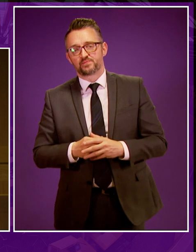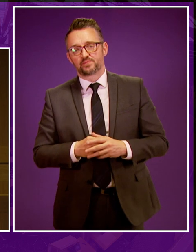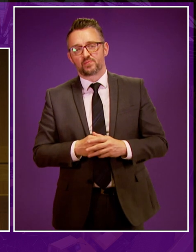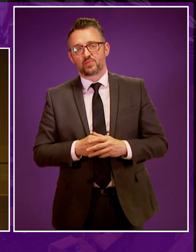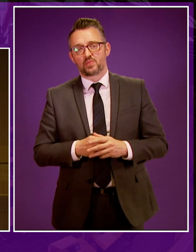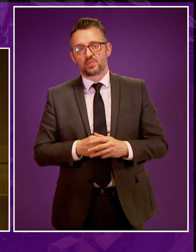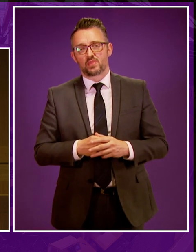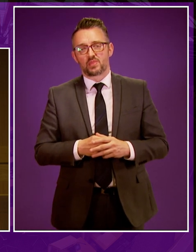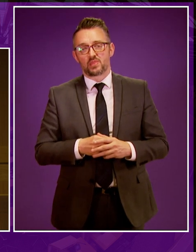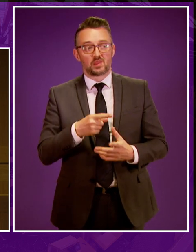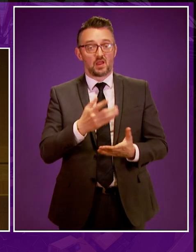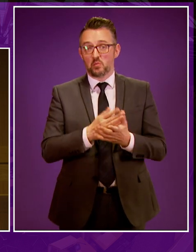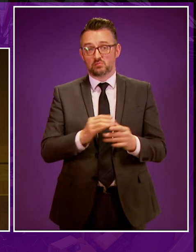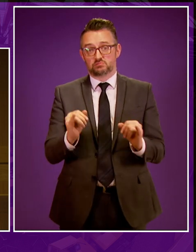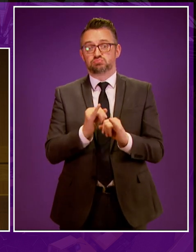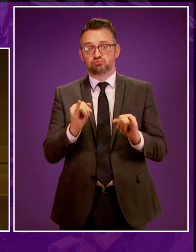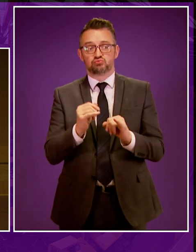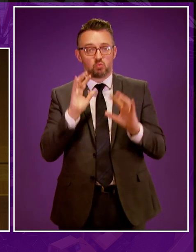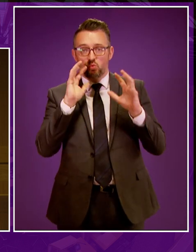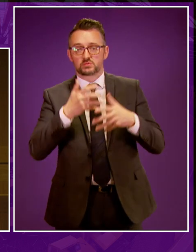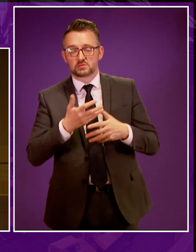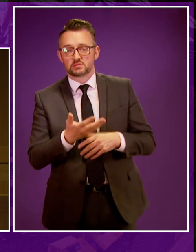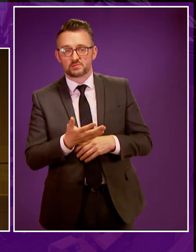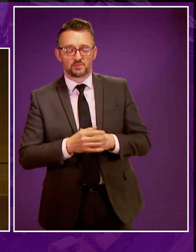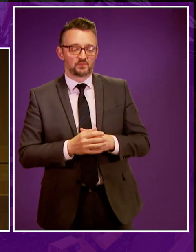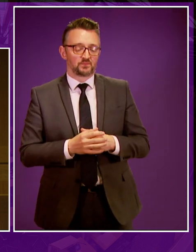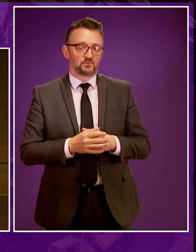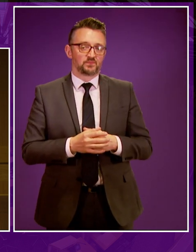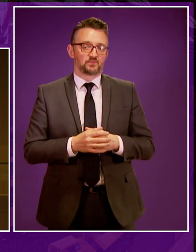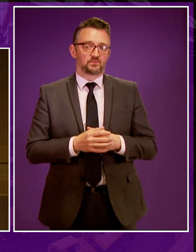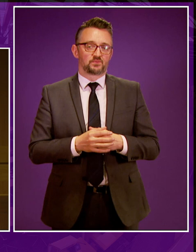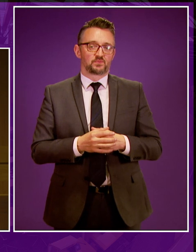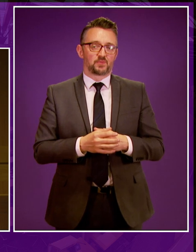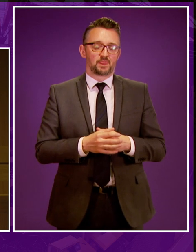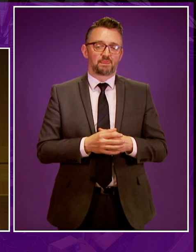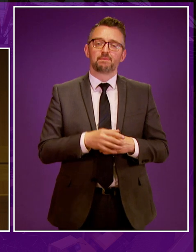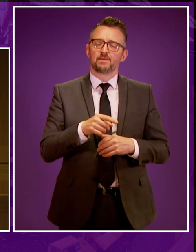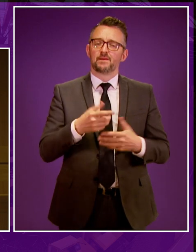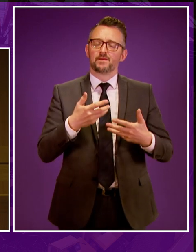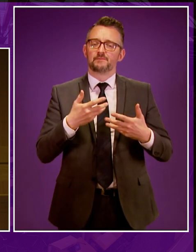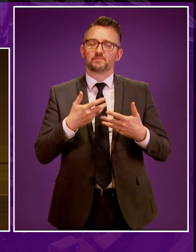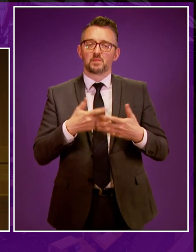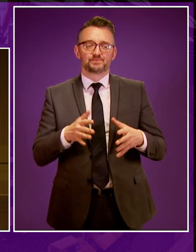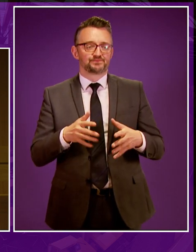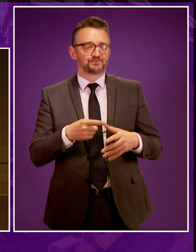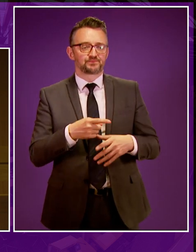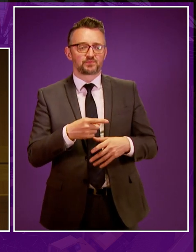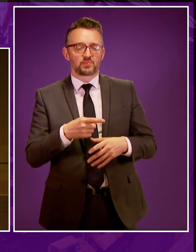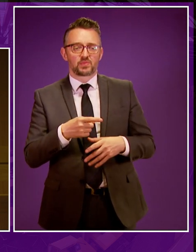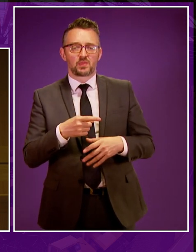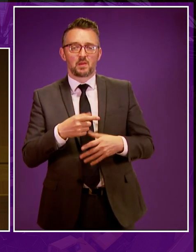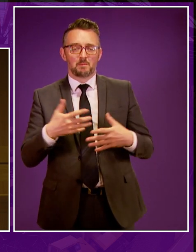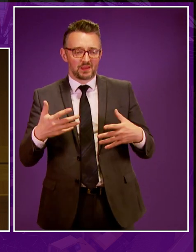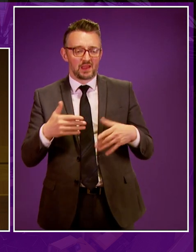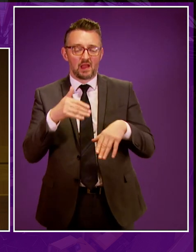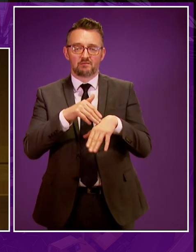These are very serious concerns concerns, and they have had an important impact